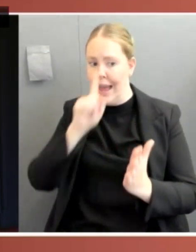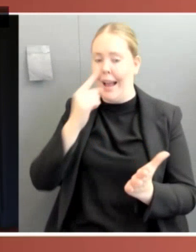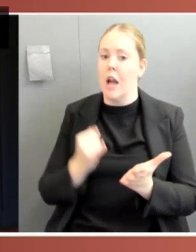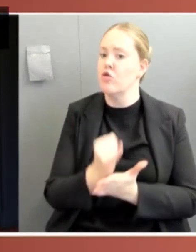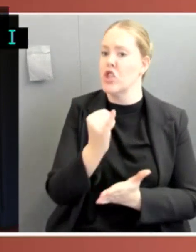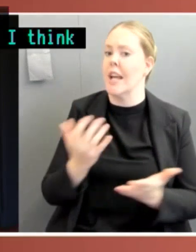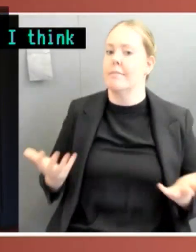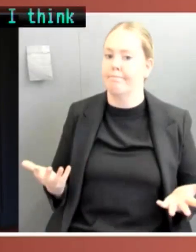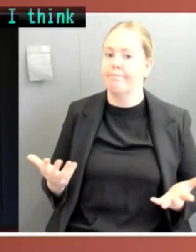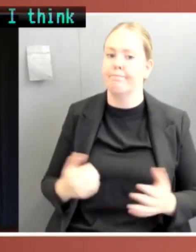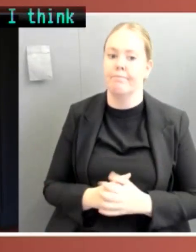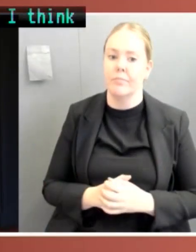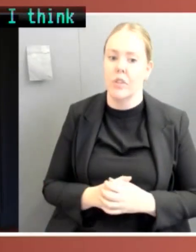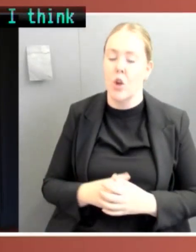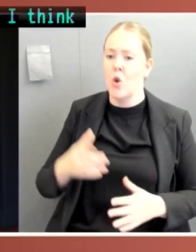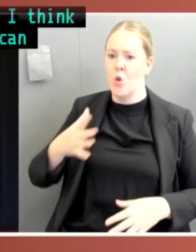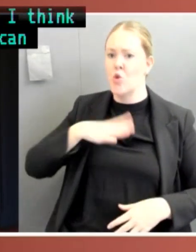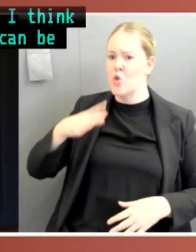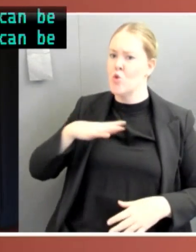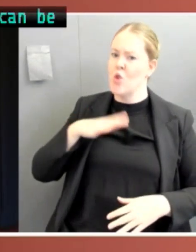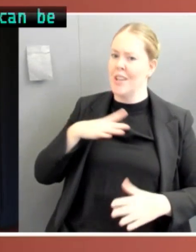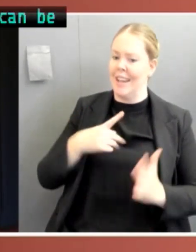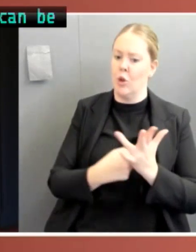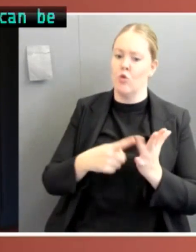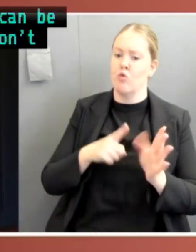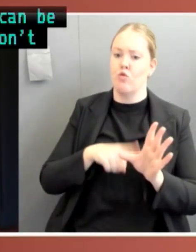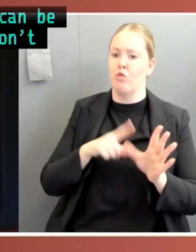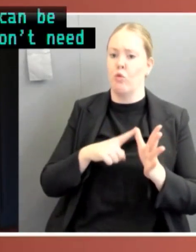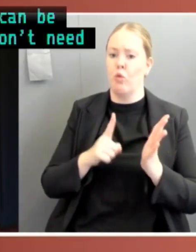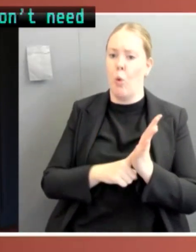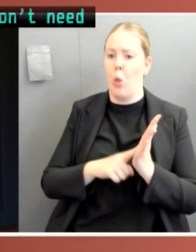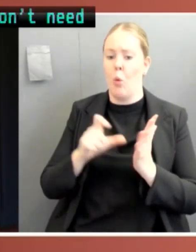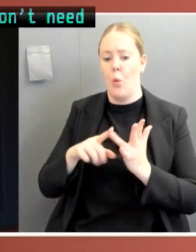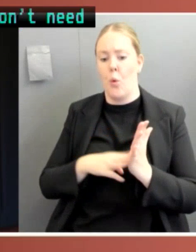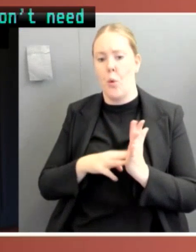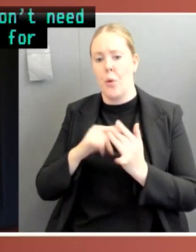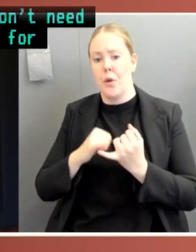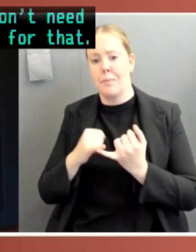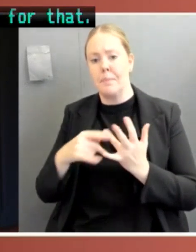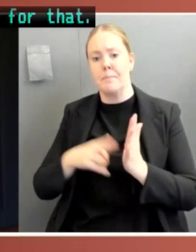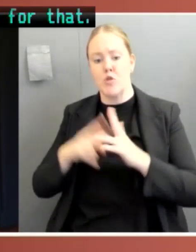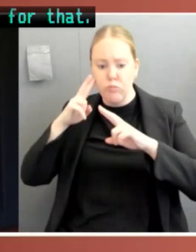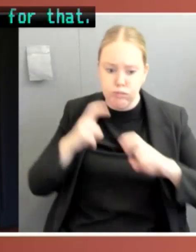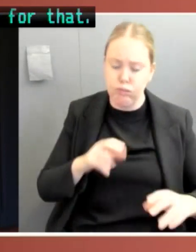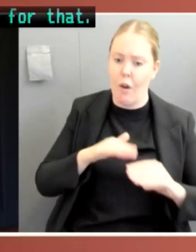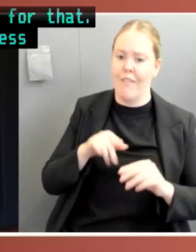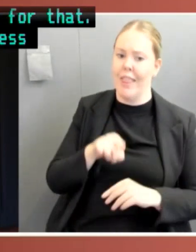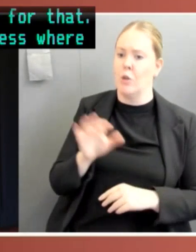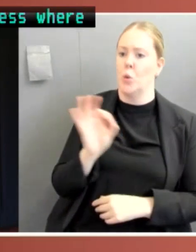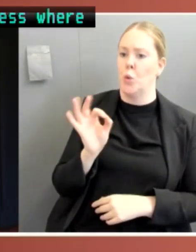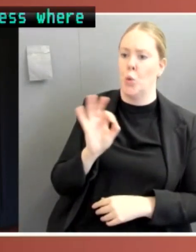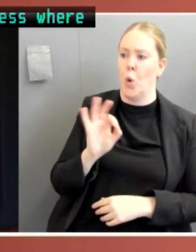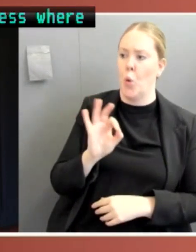go through a massive Royal Commission for that. can end up a process where you don't work through delegated legislation in the same way or don't have non-disallowable instruments.